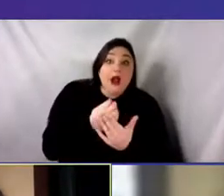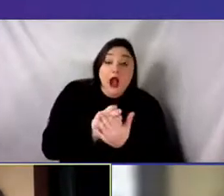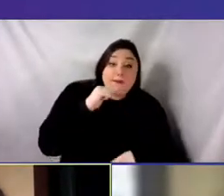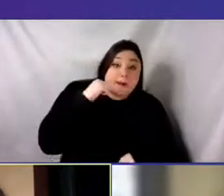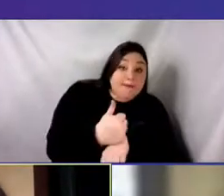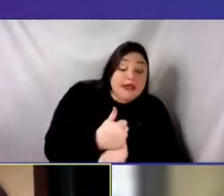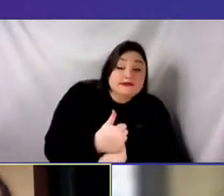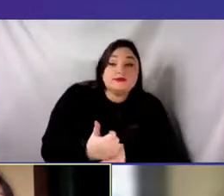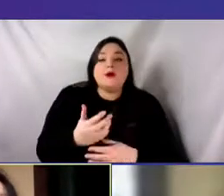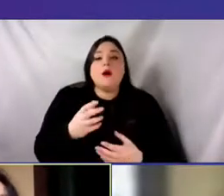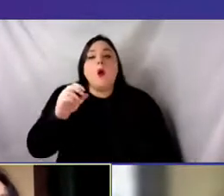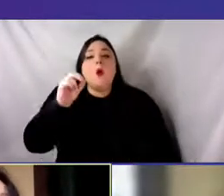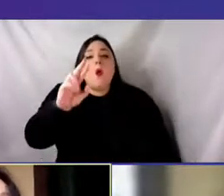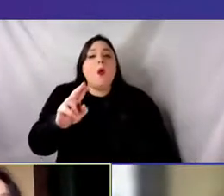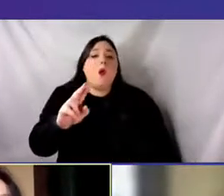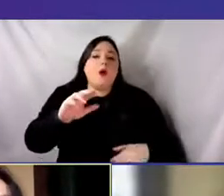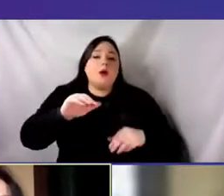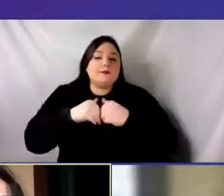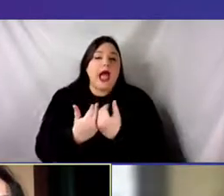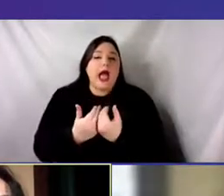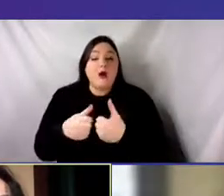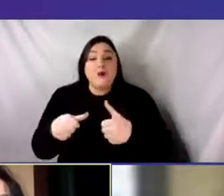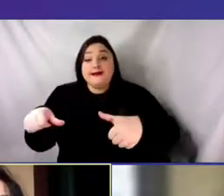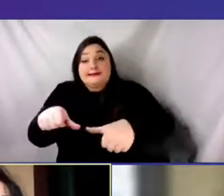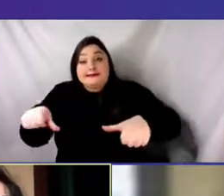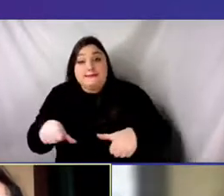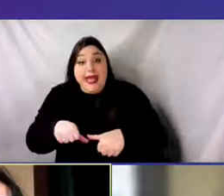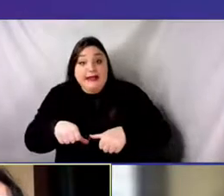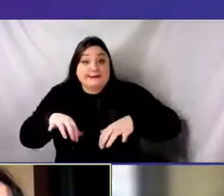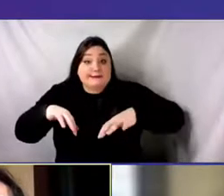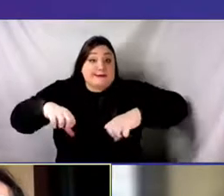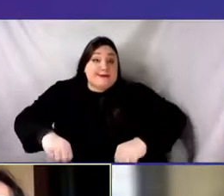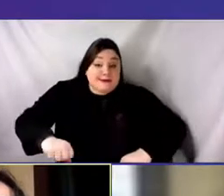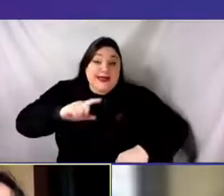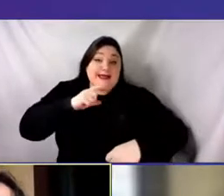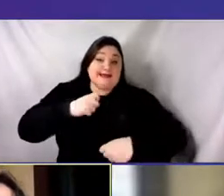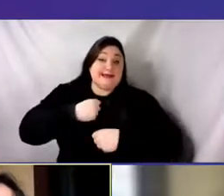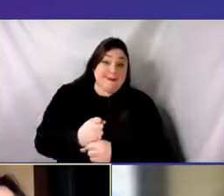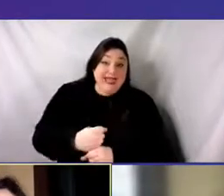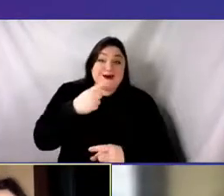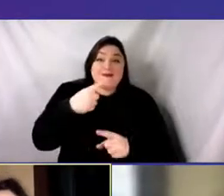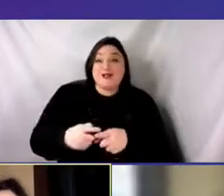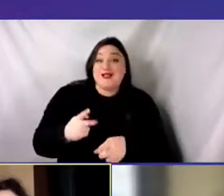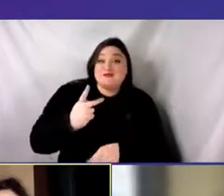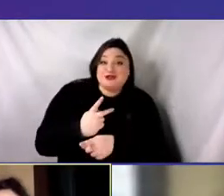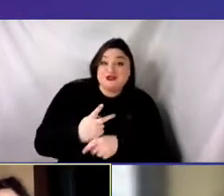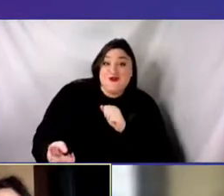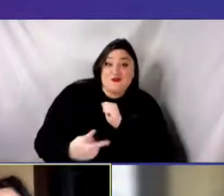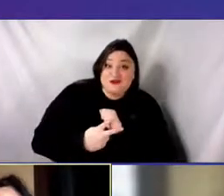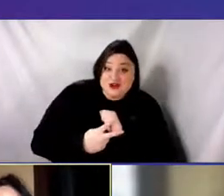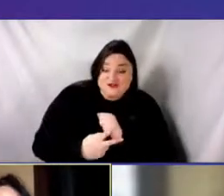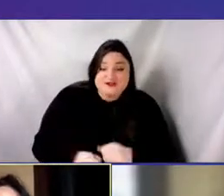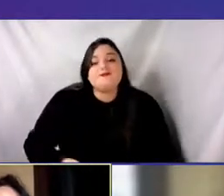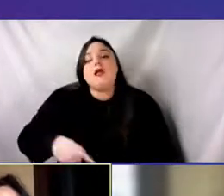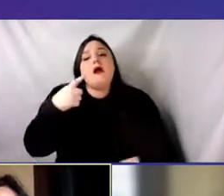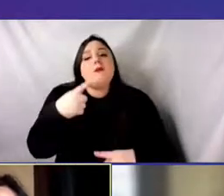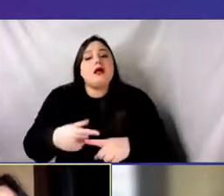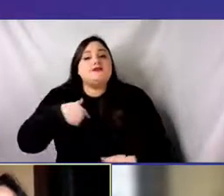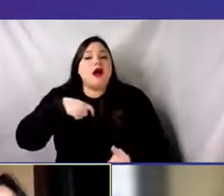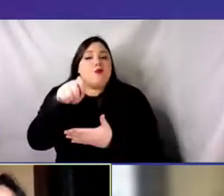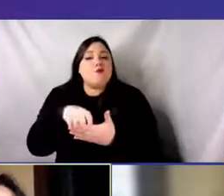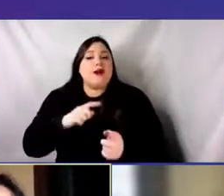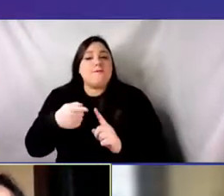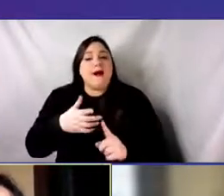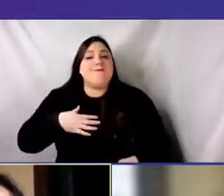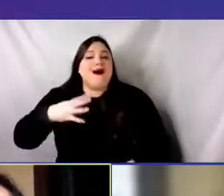space for making is created and taken care of. And I've written about my own experience in rehearsal processes as